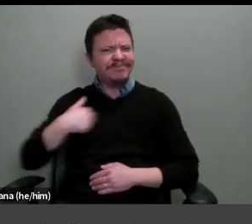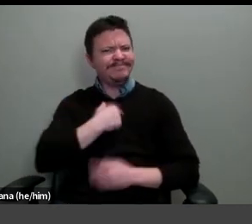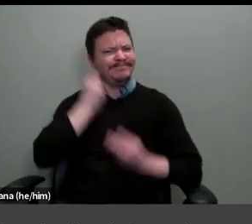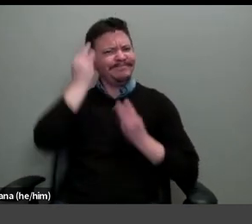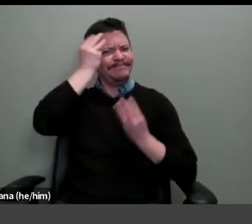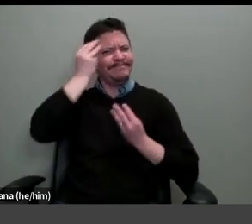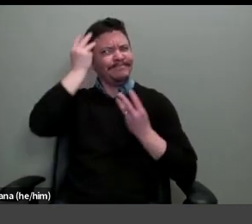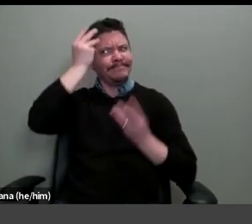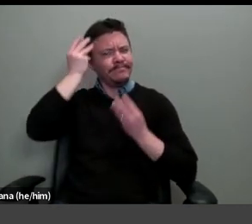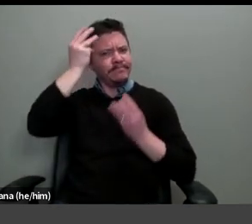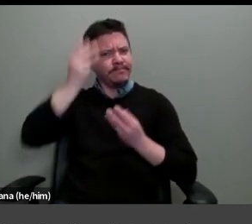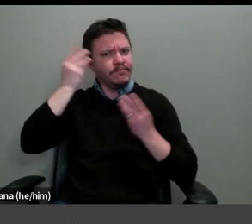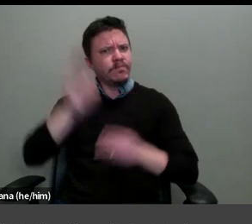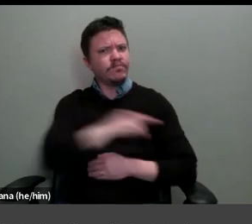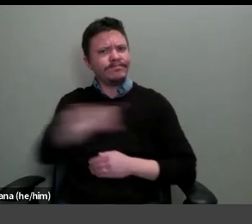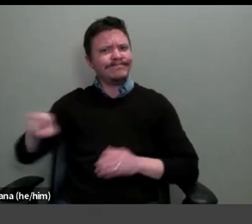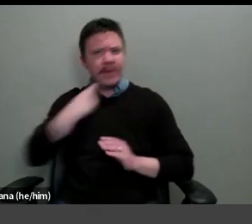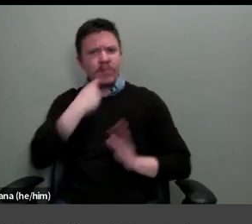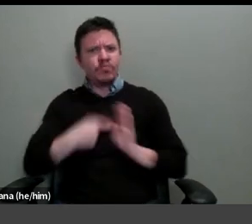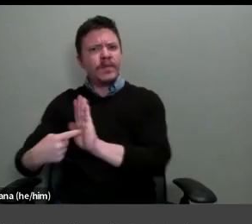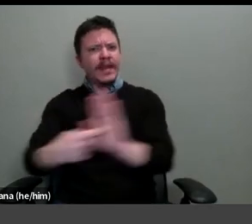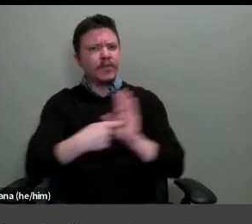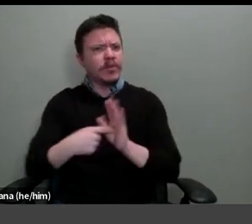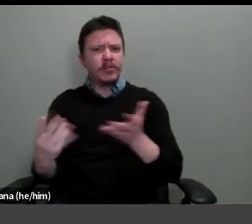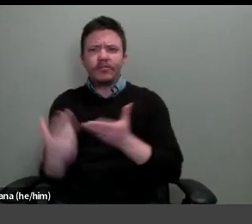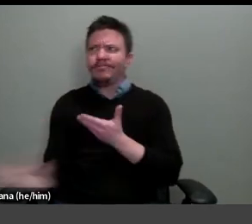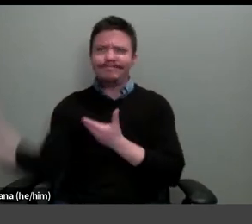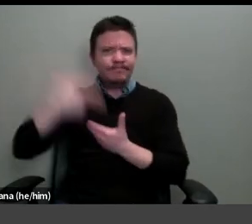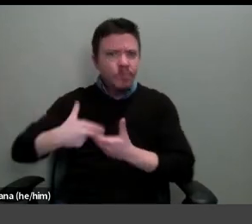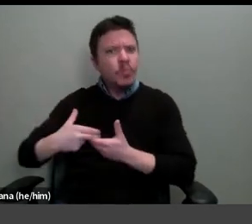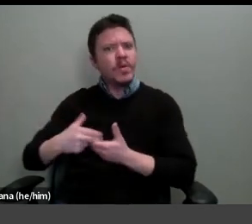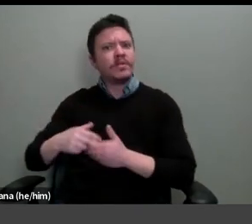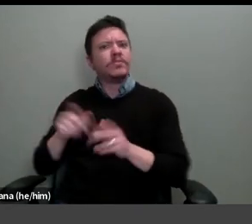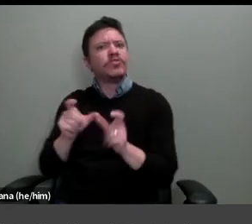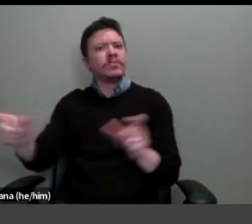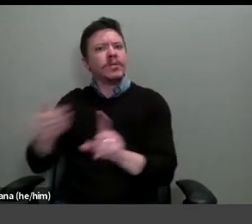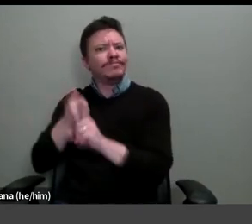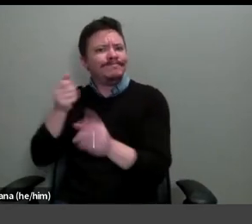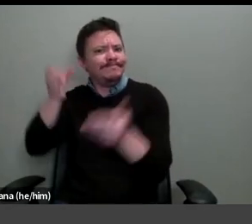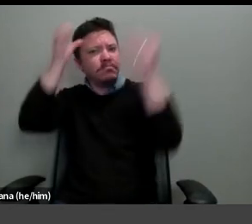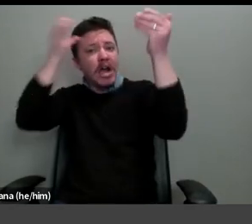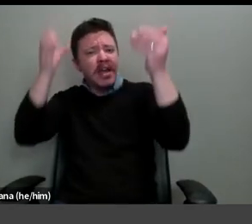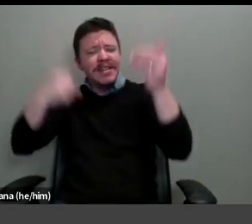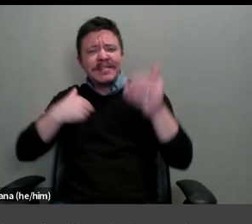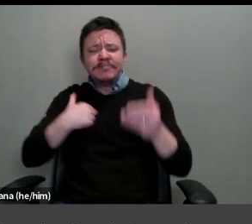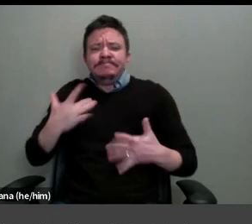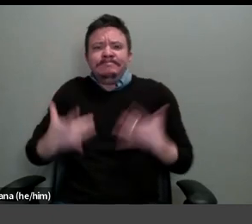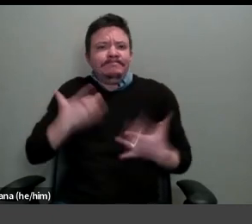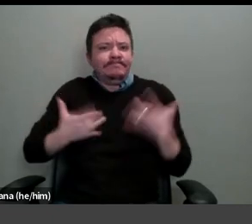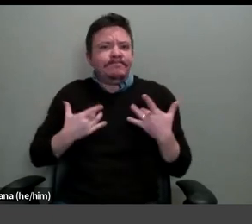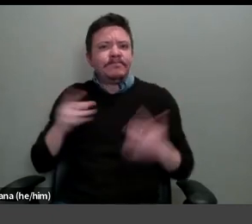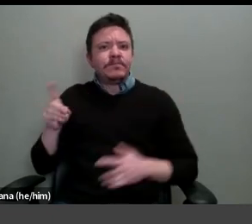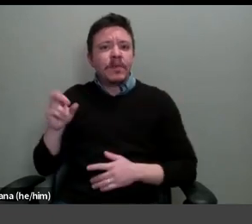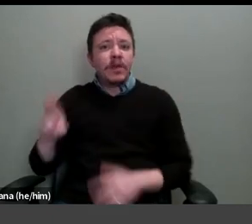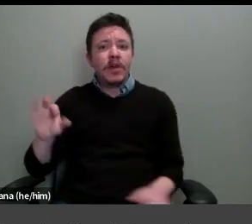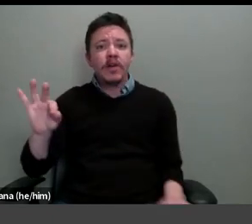voices who had great expertise. And I was absolutely delighted when Francesca Berry agreed to